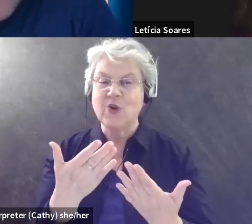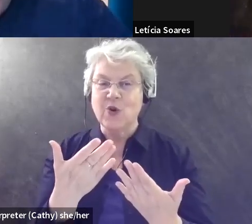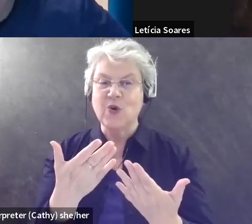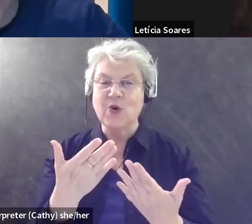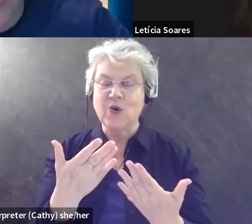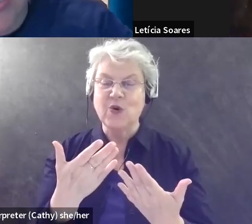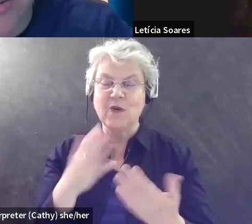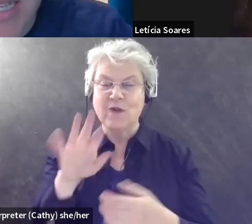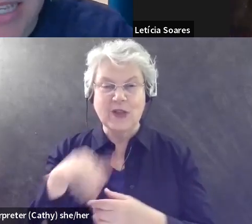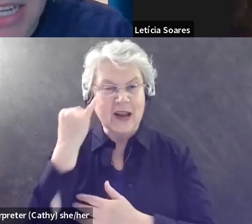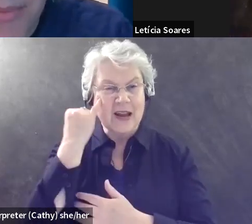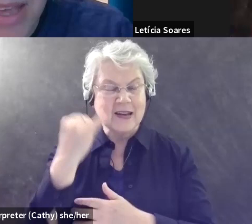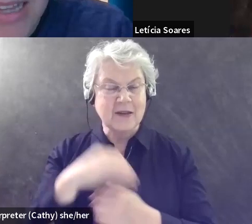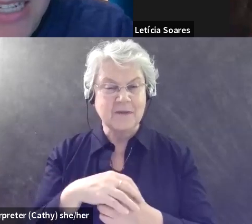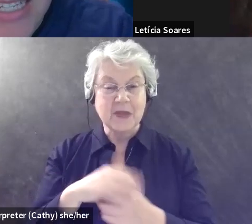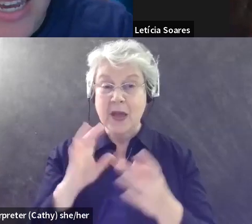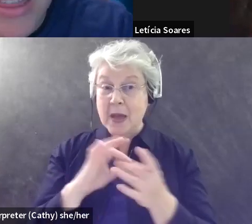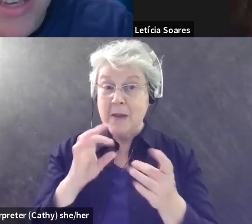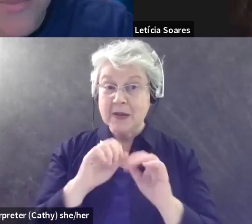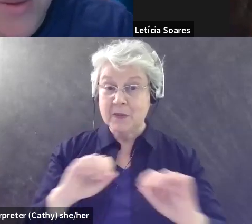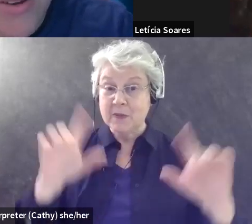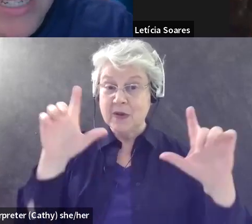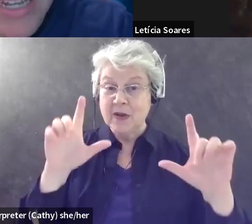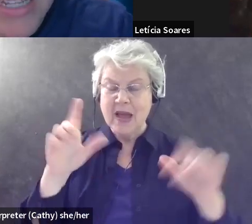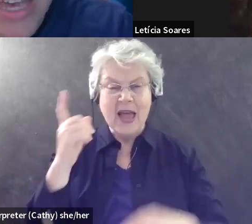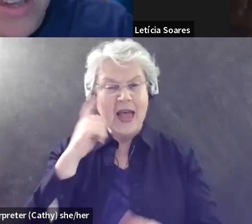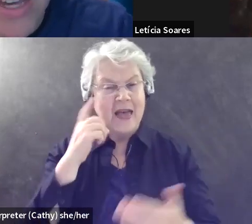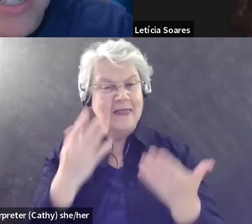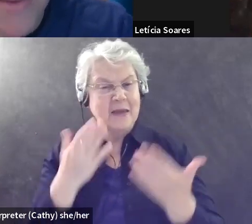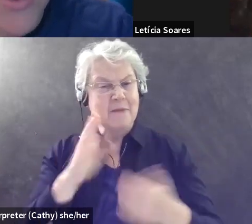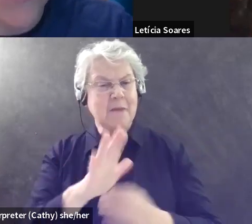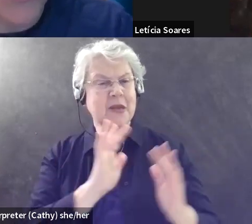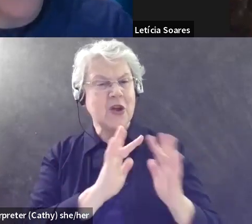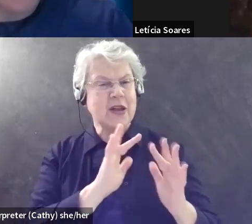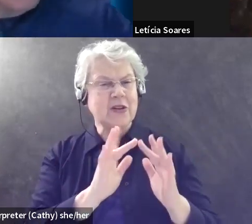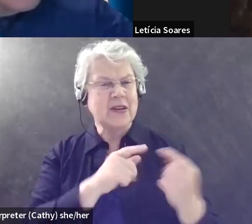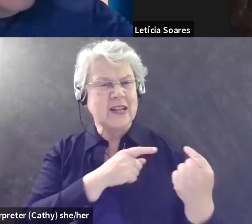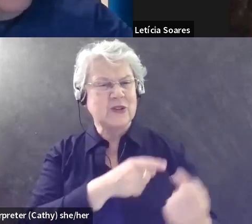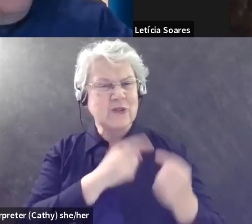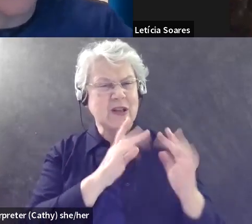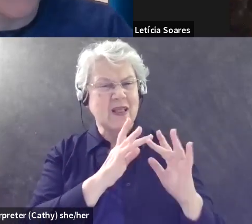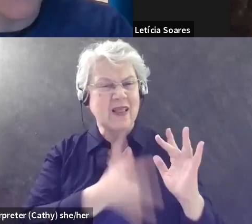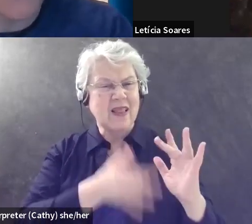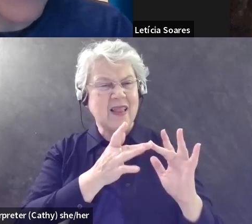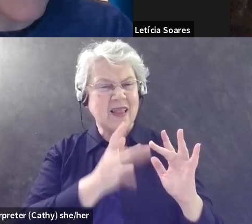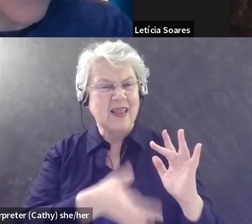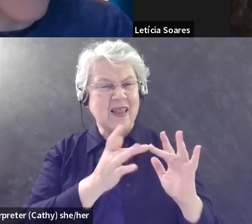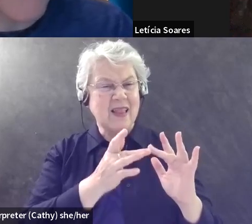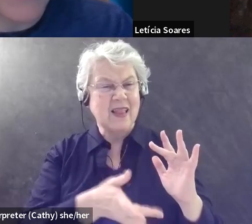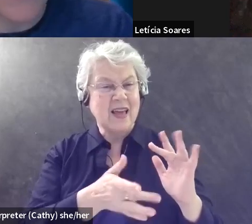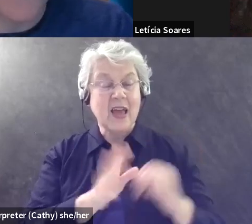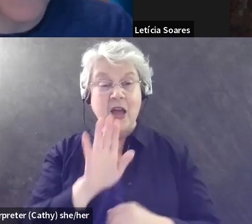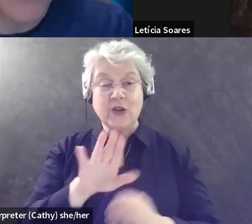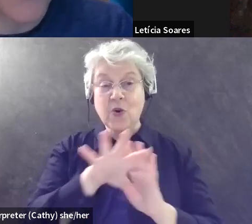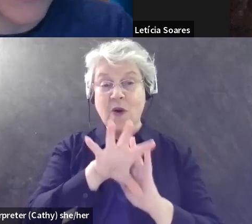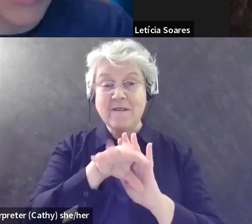that. Um, I just, I just saw a message. Um, let you see, I think maybe your internet is having a hard time. So if, you wanted to turn off your video, if that